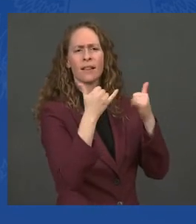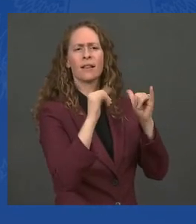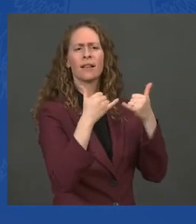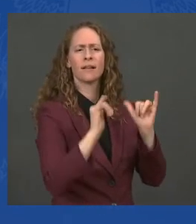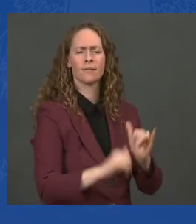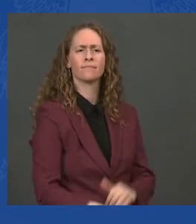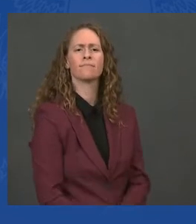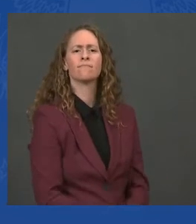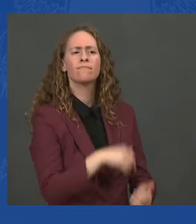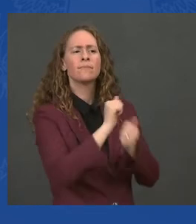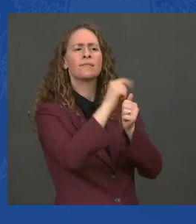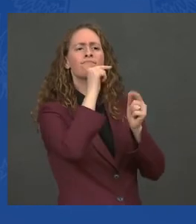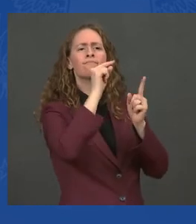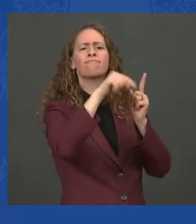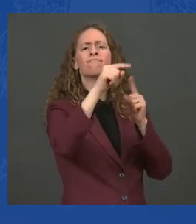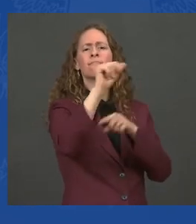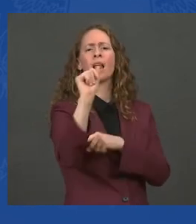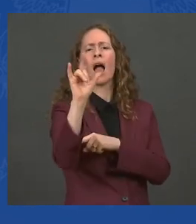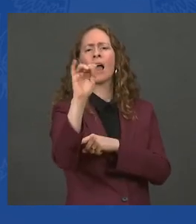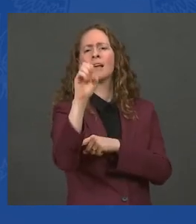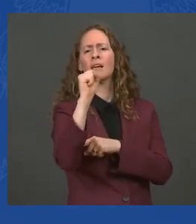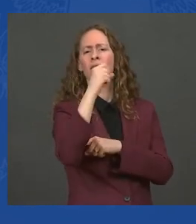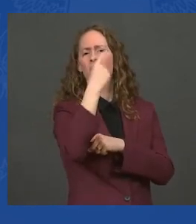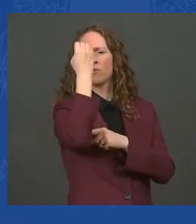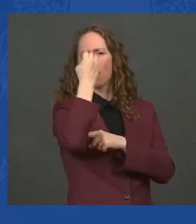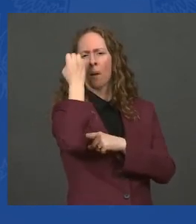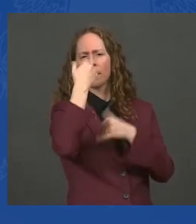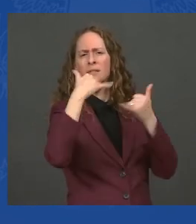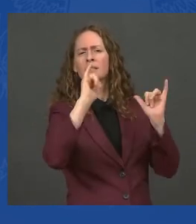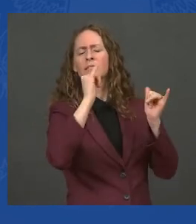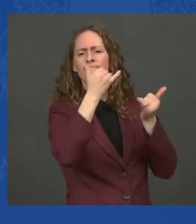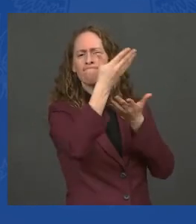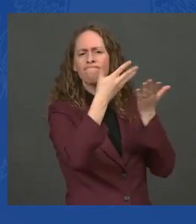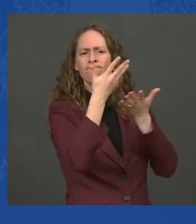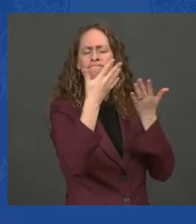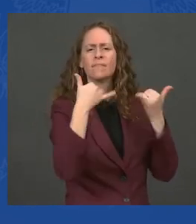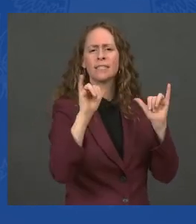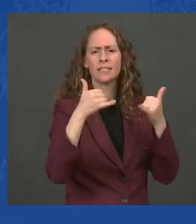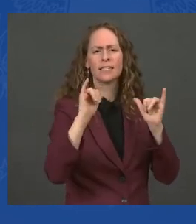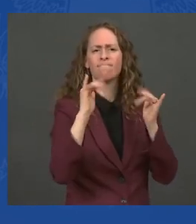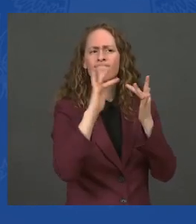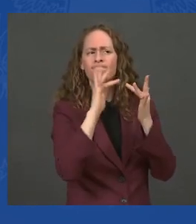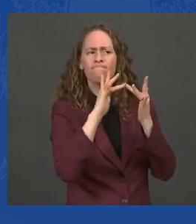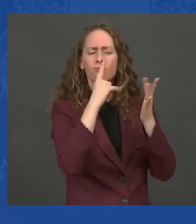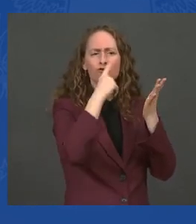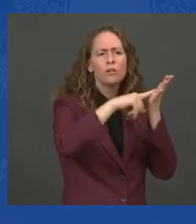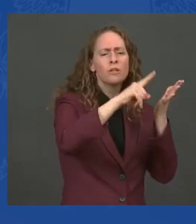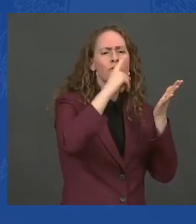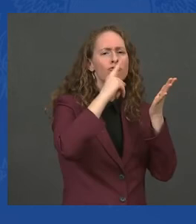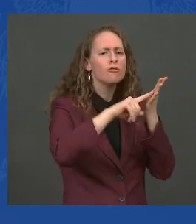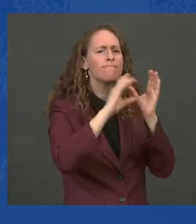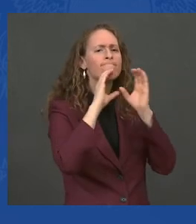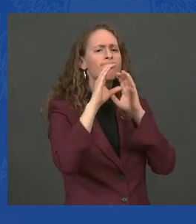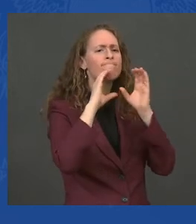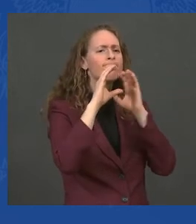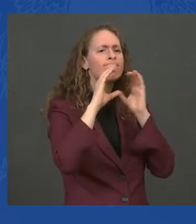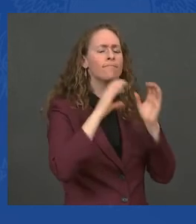with the Ukrainians. My Secretary of State and the National Security Advisor have been engaged extensively.